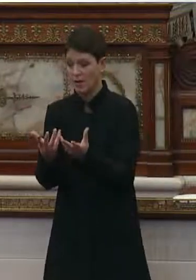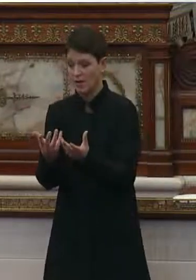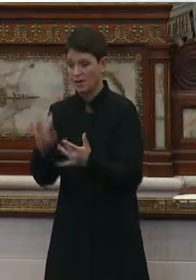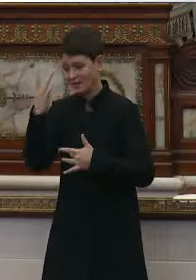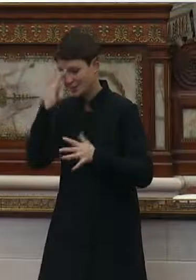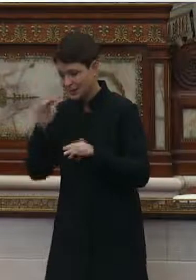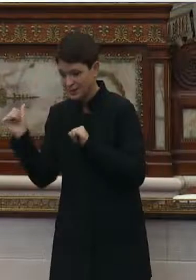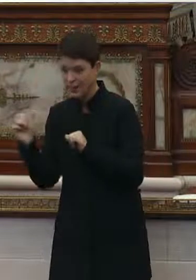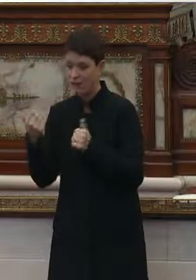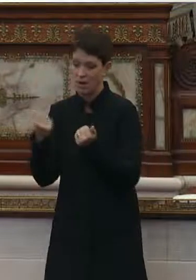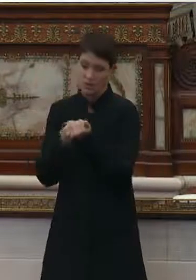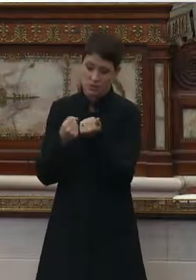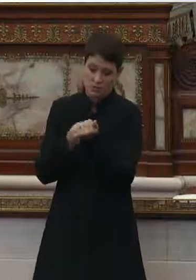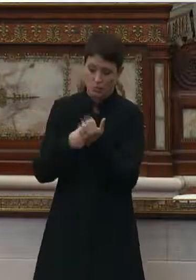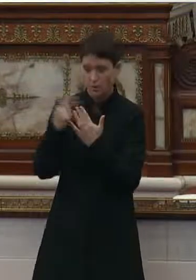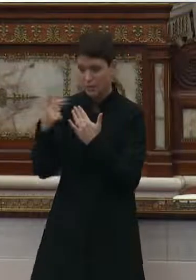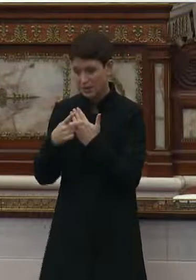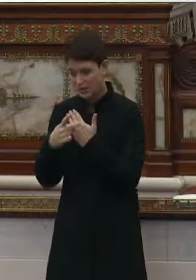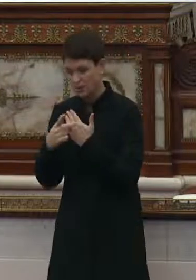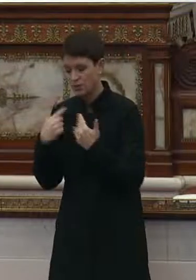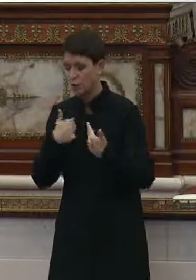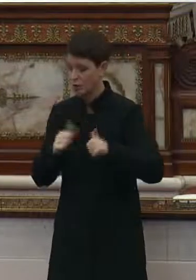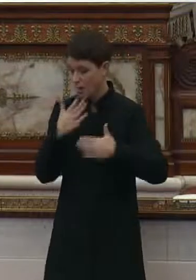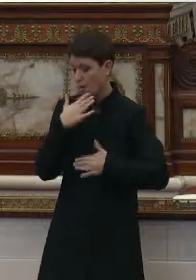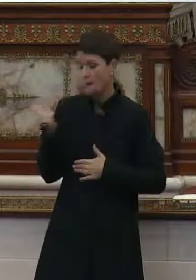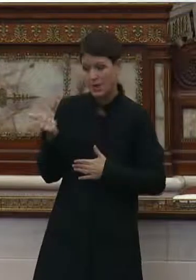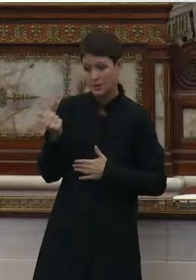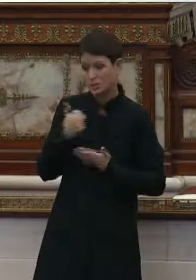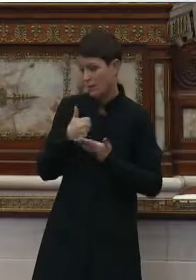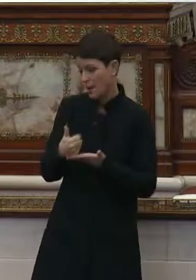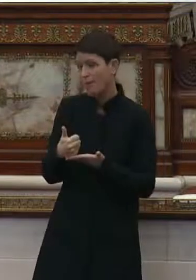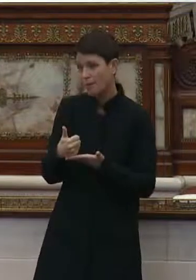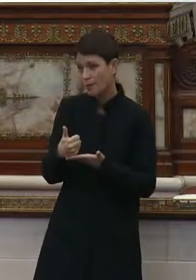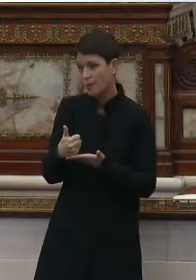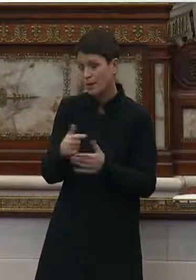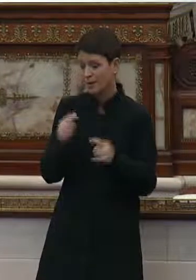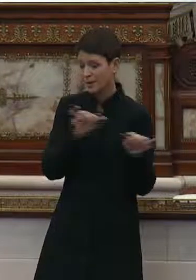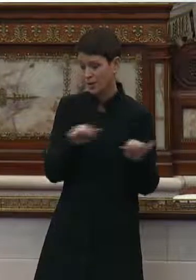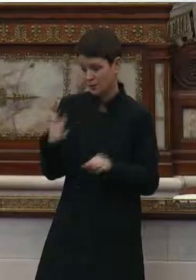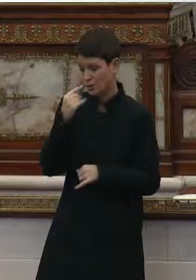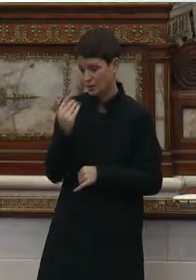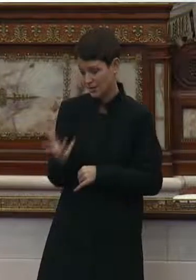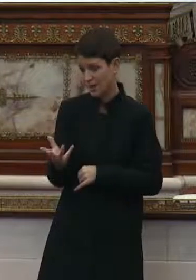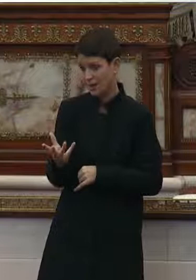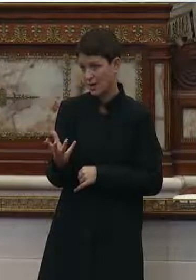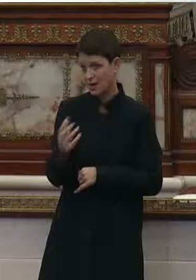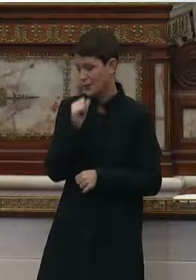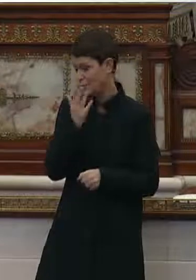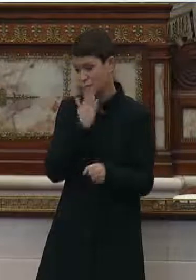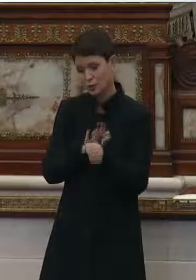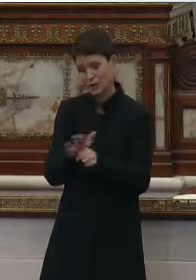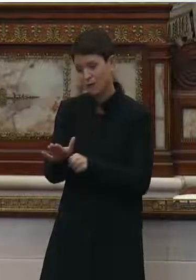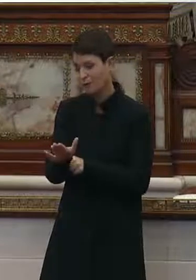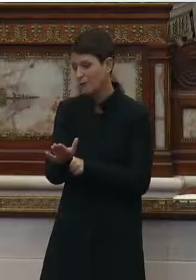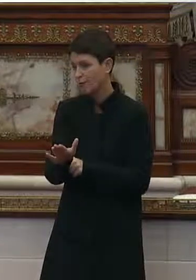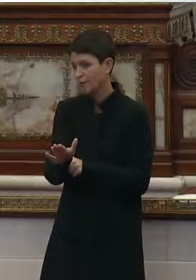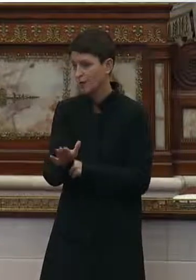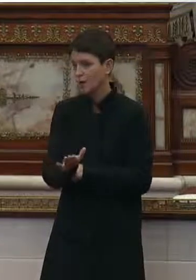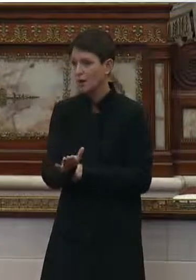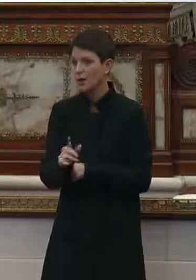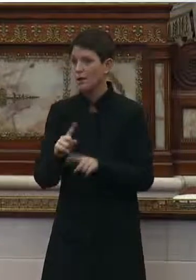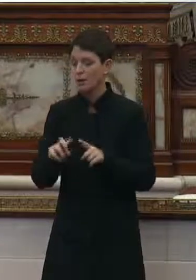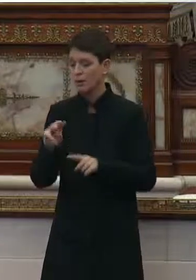leave and other support initiatives, we tried our best to step up to the plate, and like you said, it definitely was not good enough. But with that being said,